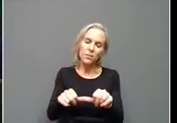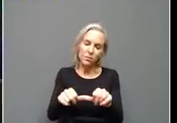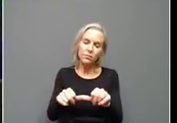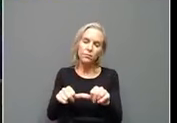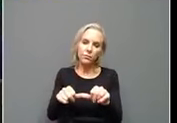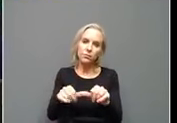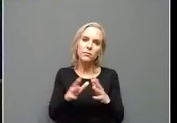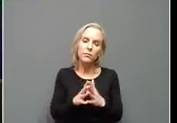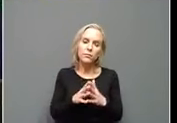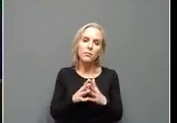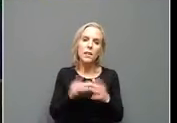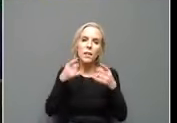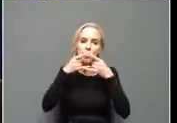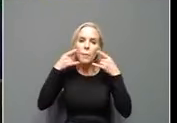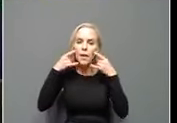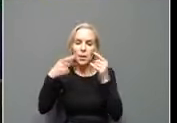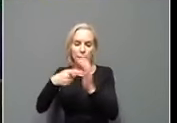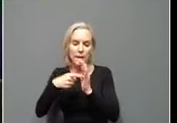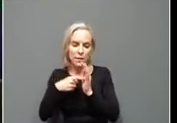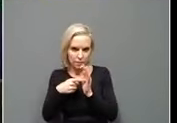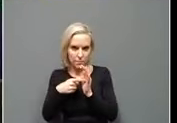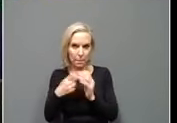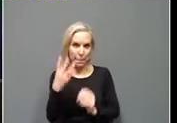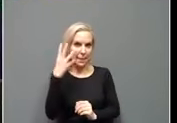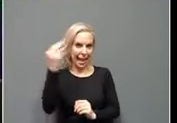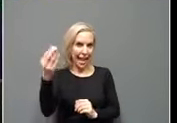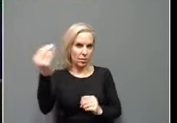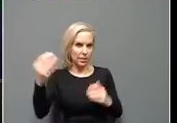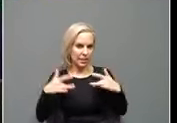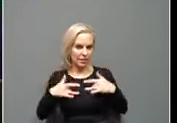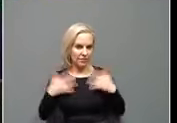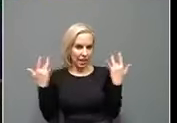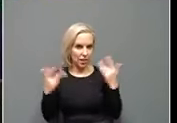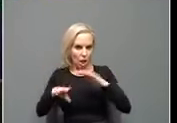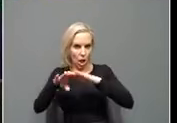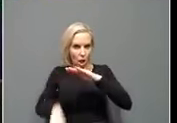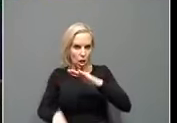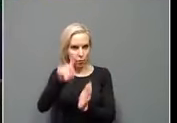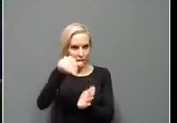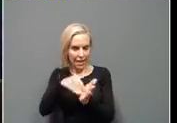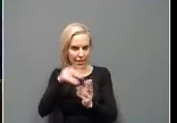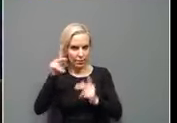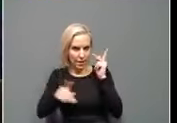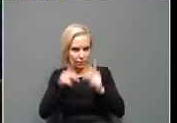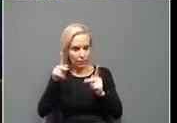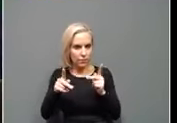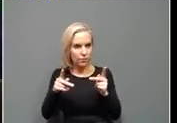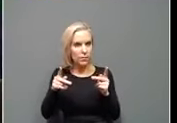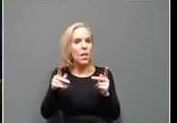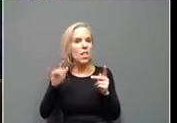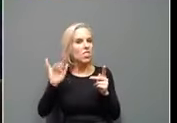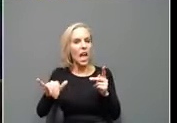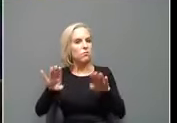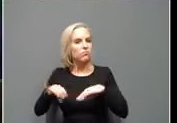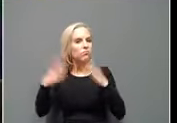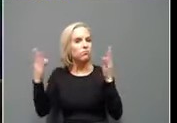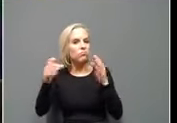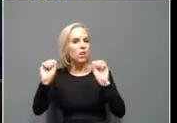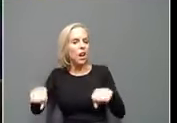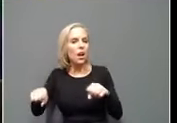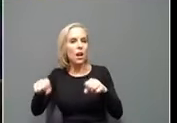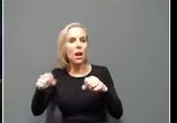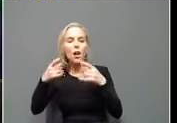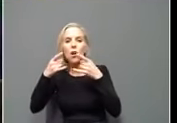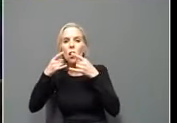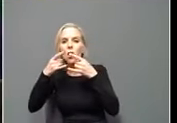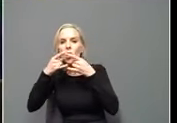as far as the mask mandate, um, outside events under a thousand people, uh, we've lifted the mask mandate outside events with more than a